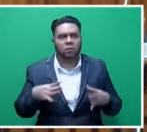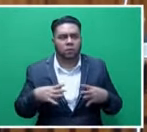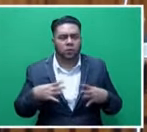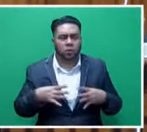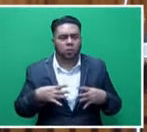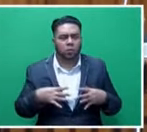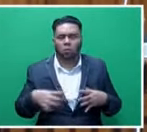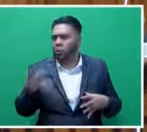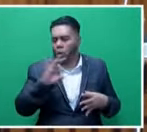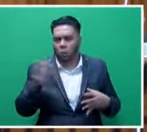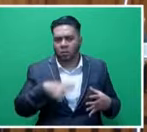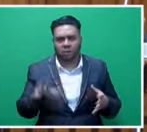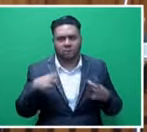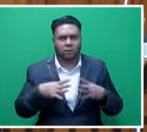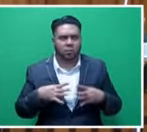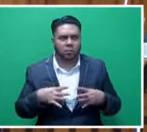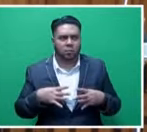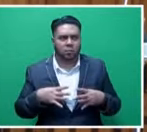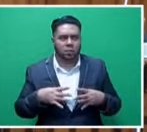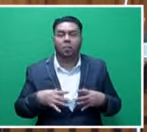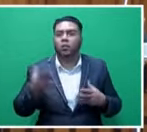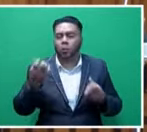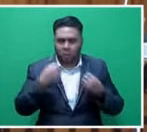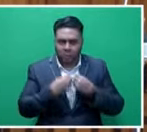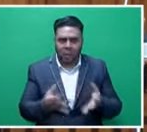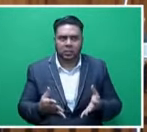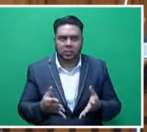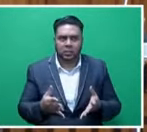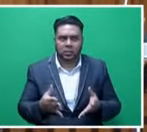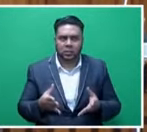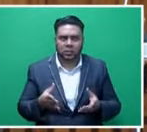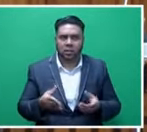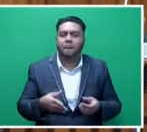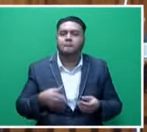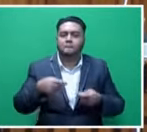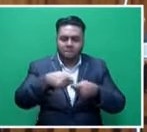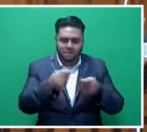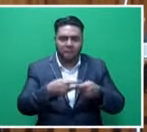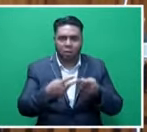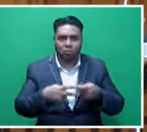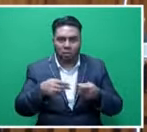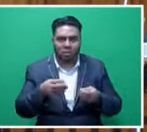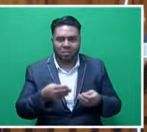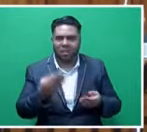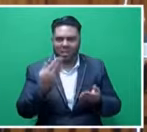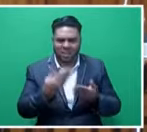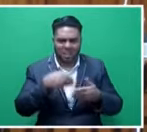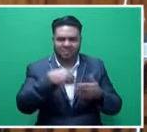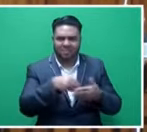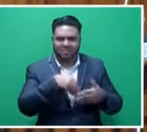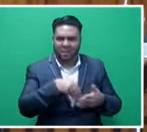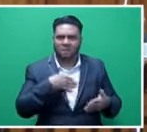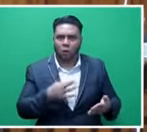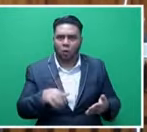We no longer want to carry them for free. That's when we started the bus fare voucher system. Then, of course, we have the e-ticketing cards for that.